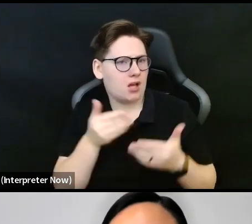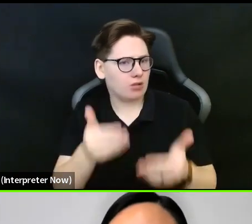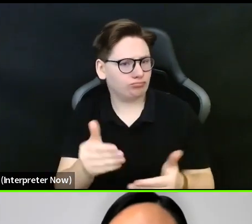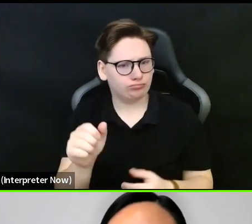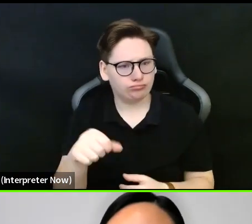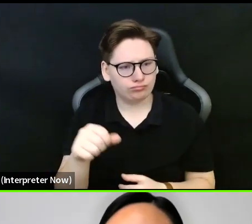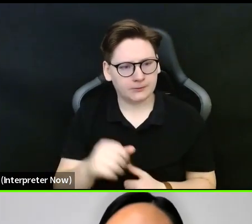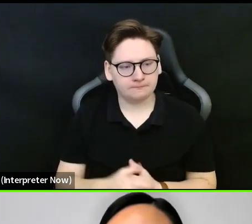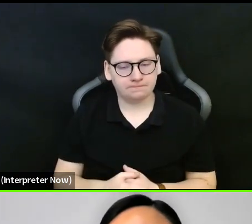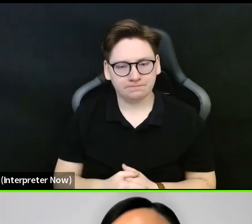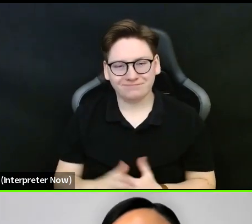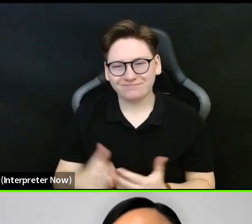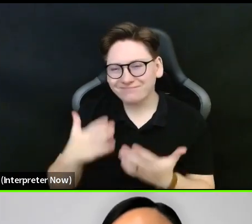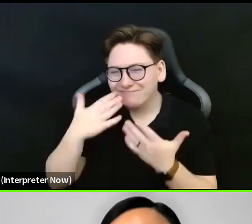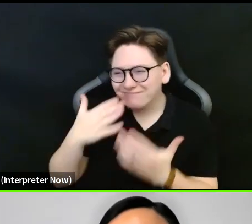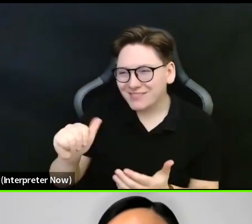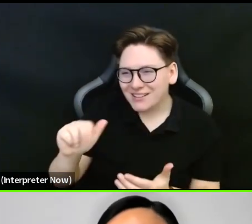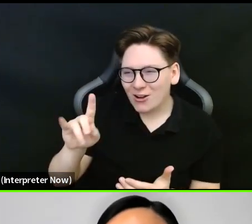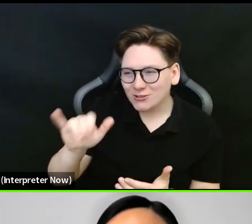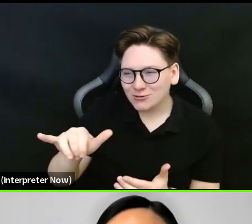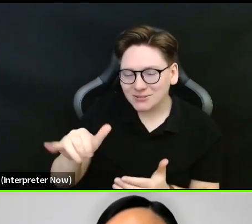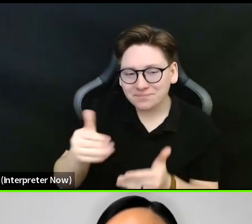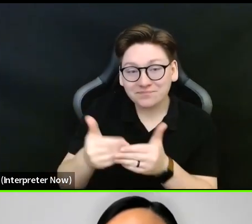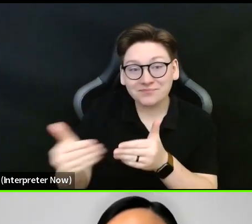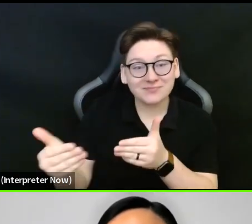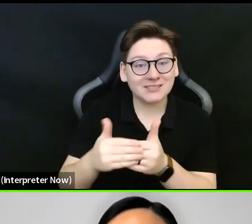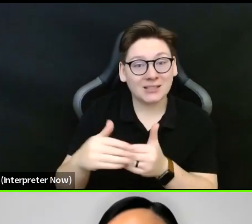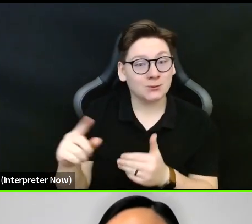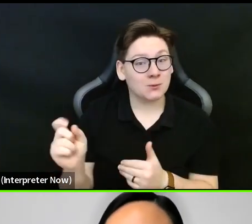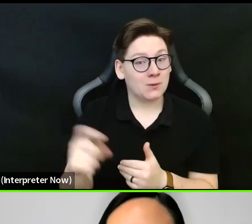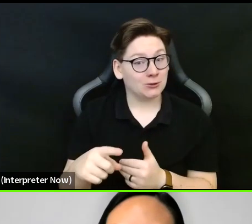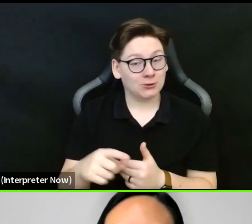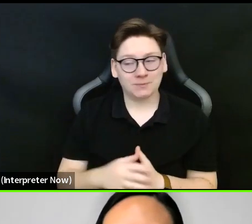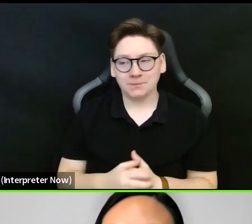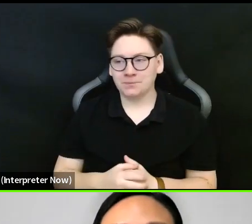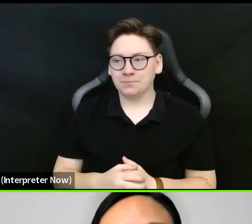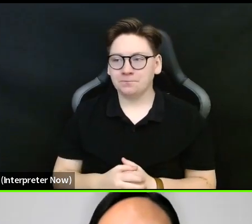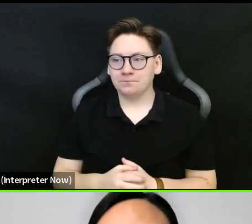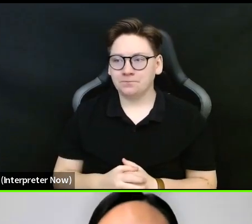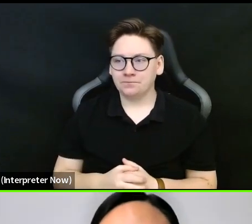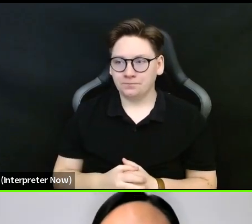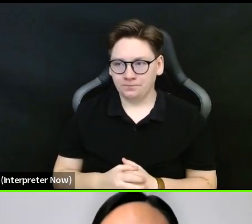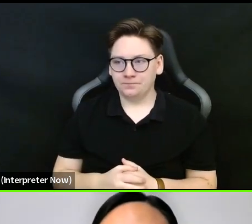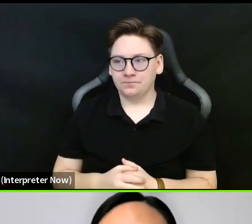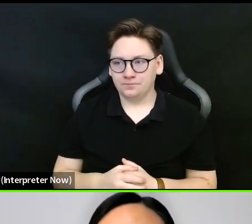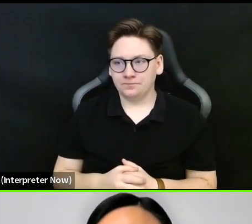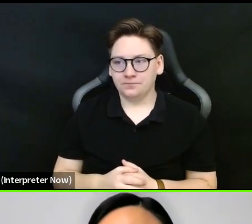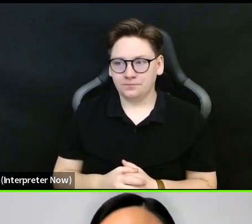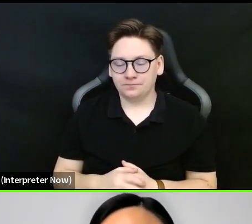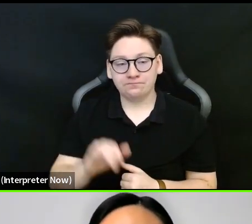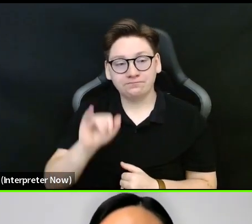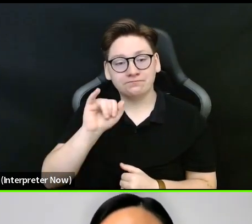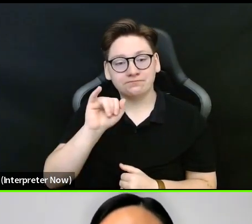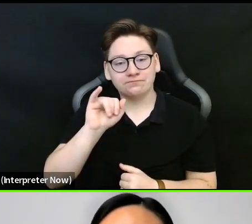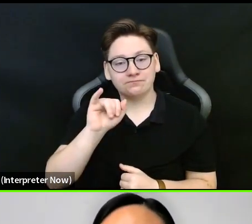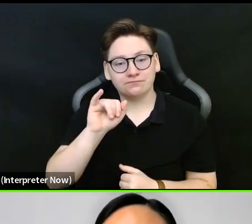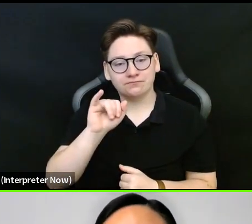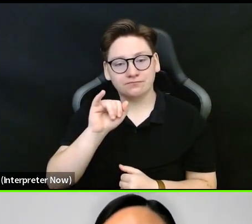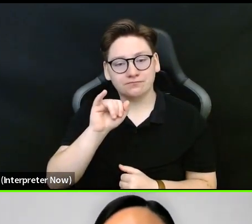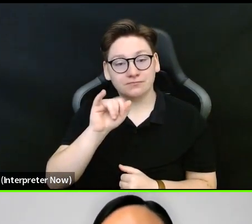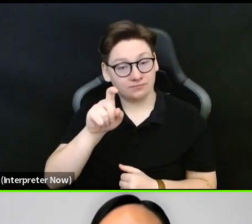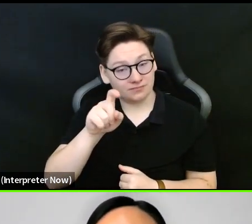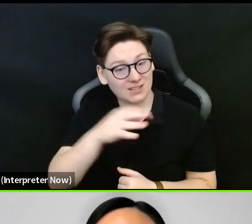Great. Thanks, Audrey. Our next question is if staffing is an eligible expense,